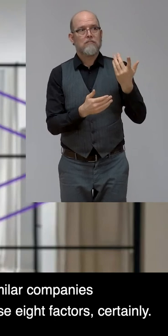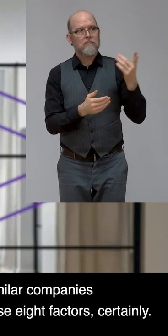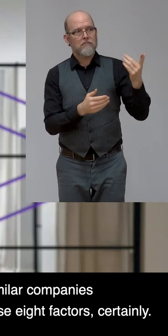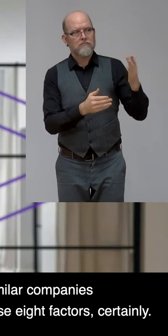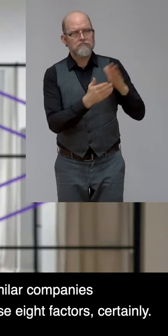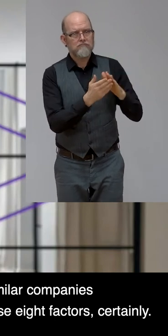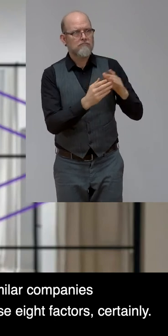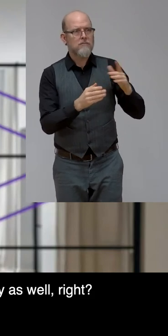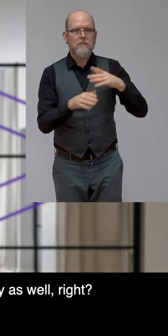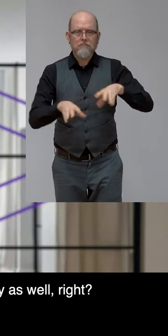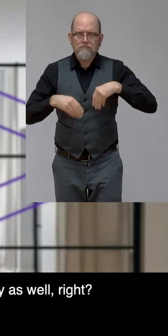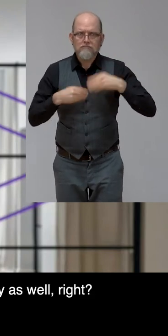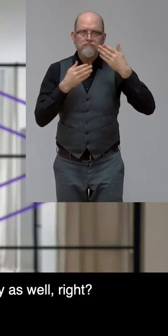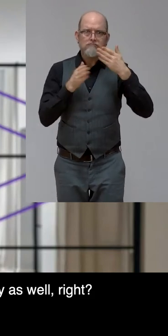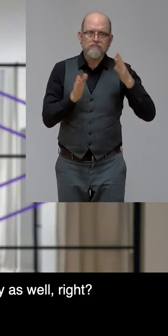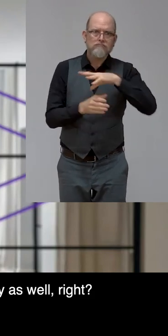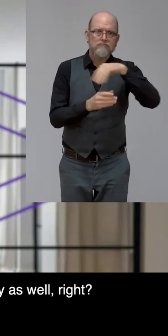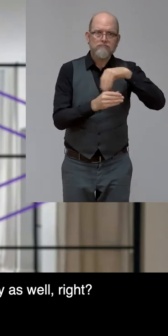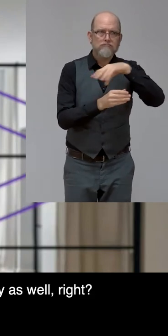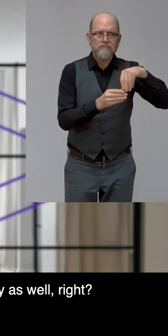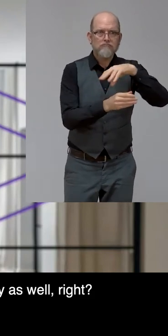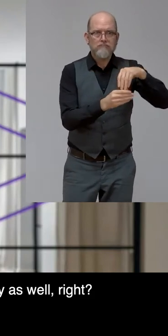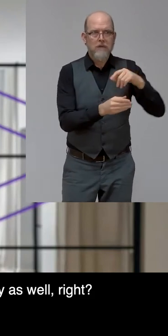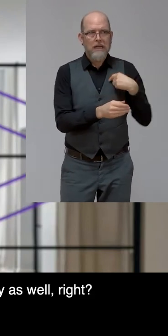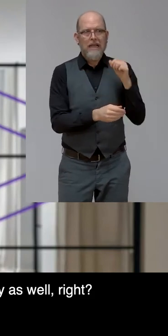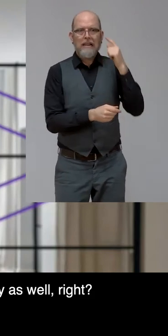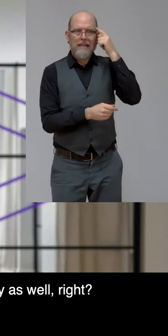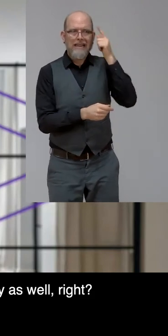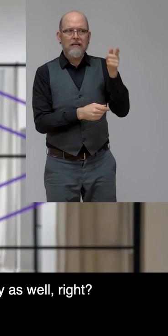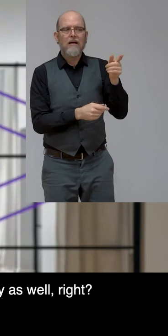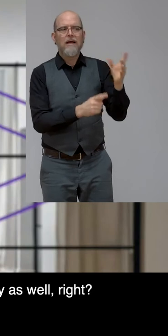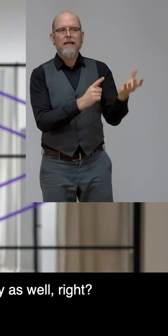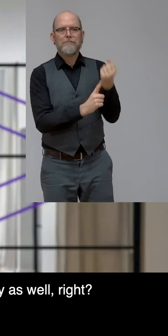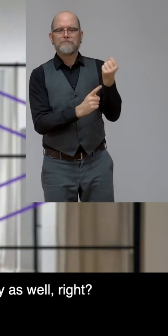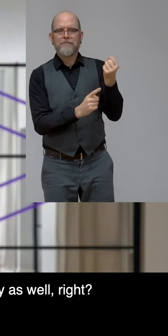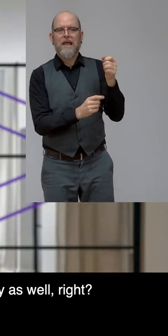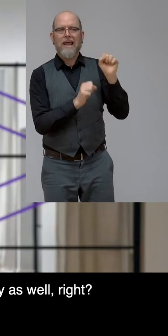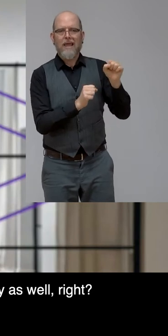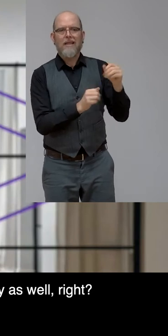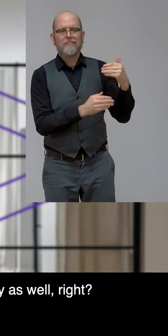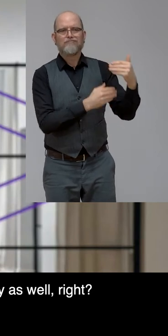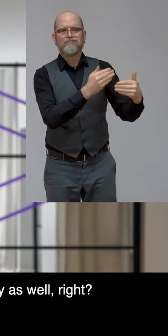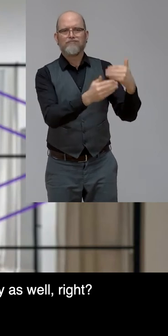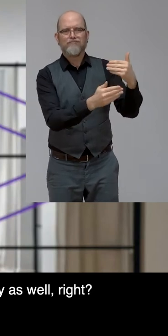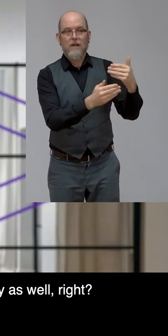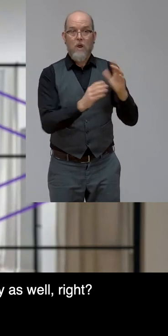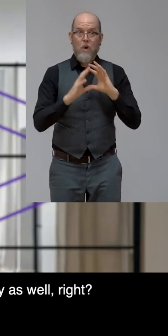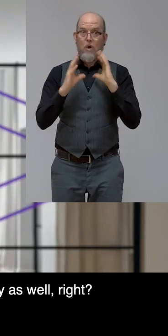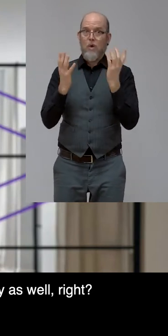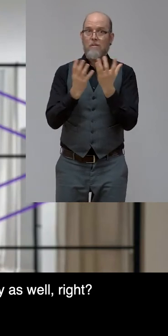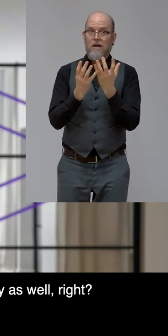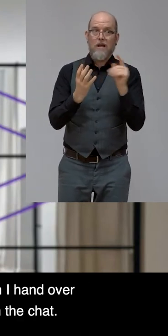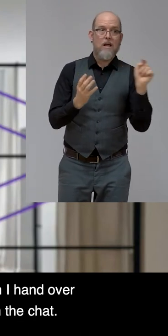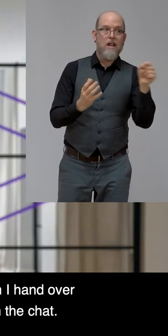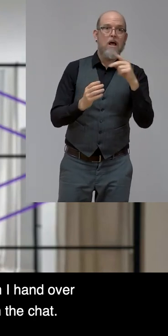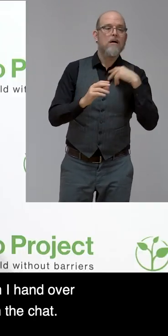on these eight factors, certainly. Okay. were, these were factors that also surface for our global study as well, right, our culture of equality